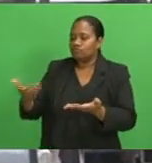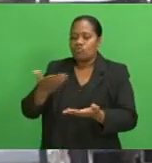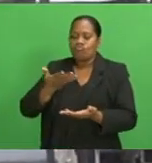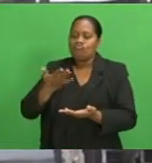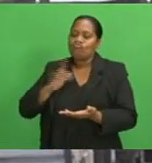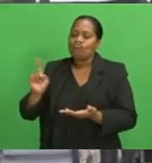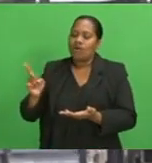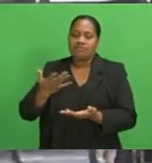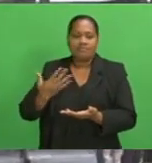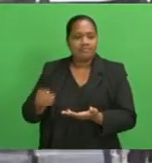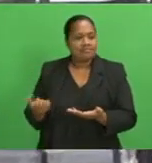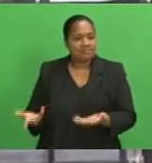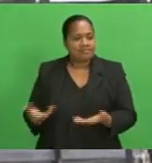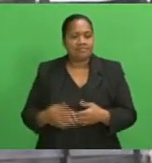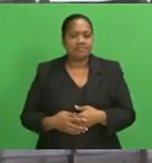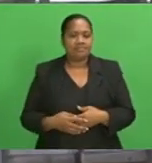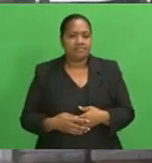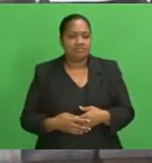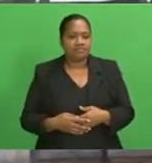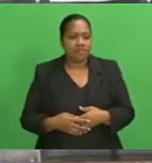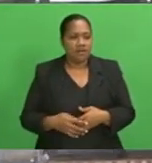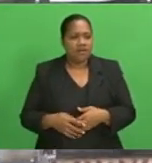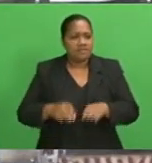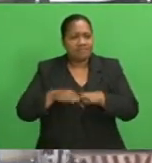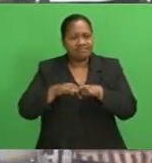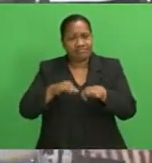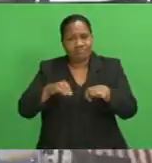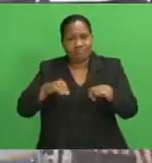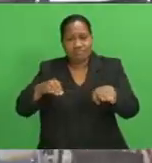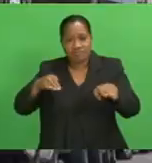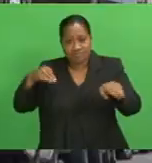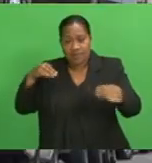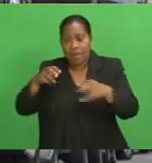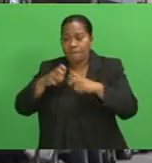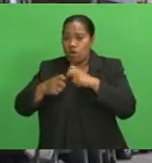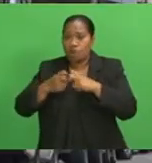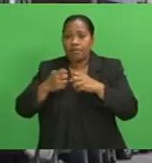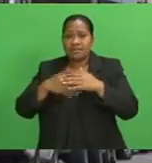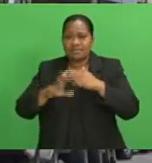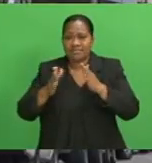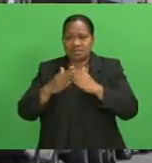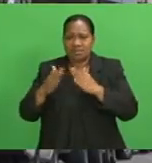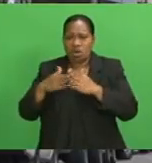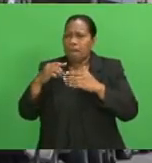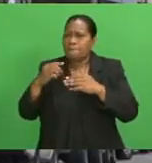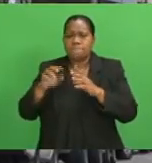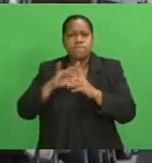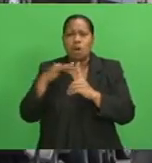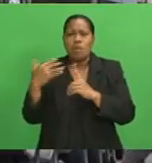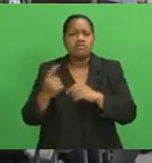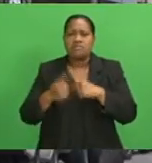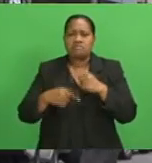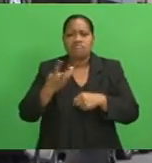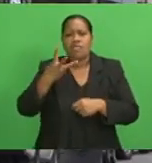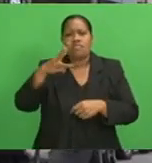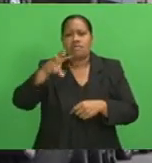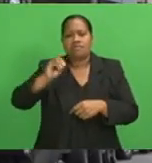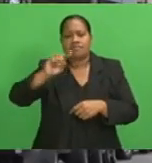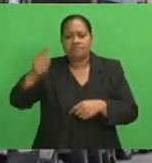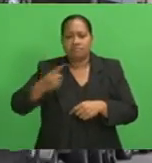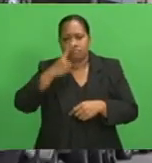plan is expected to address the traffic congestion problem in a town with a population of around 30,000. Eleanor Turangai View,